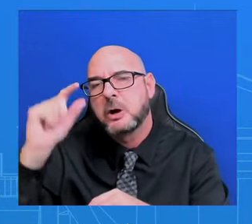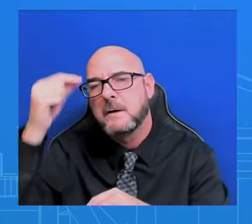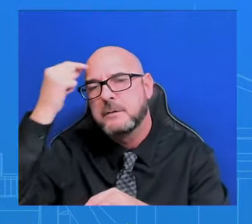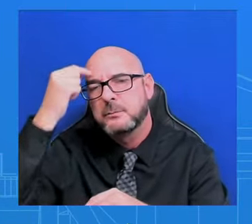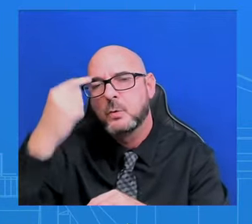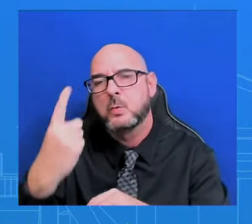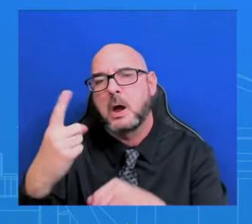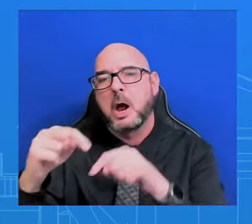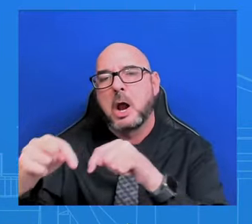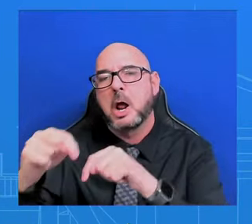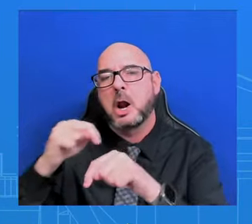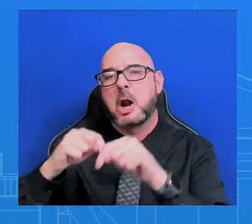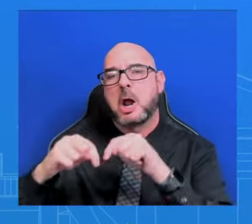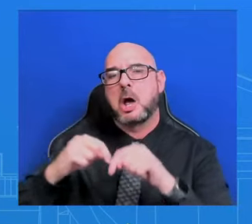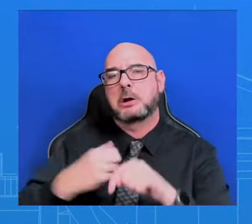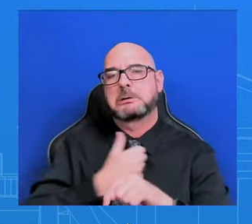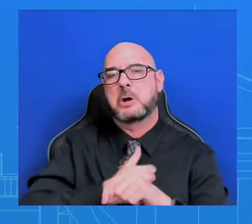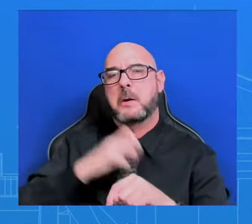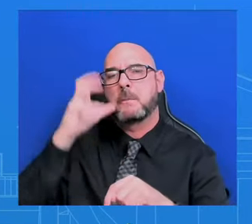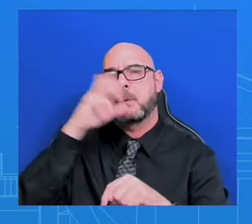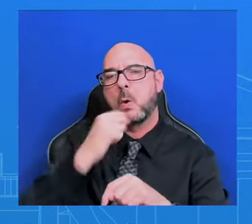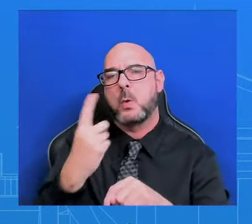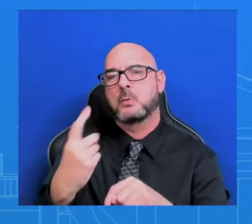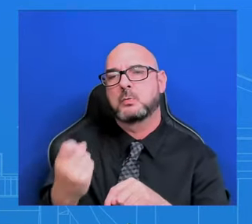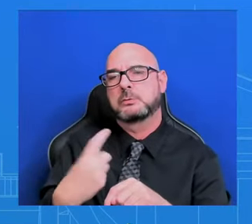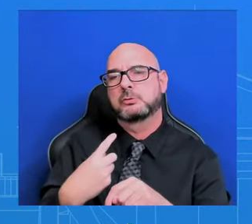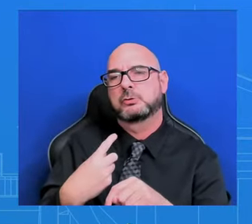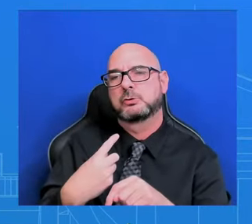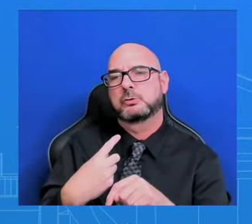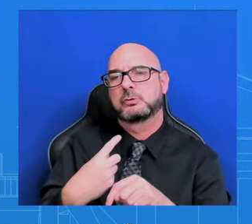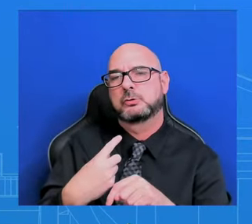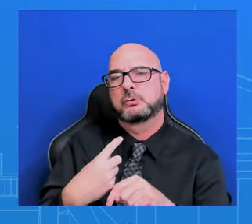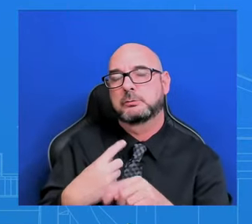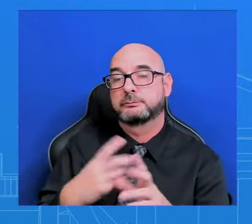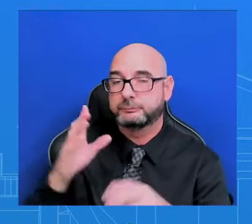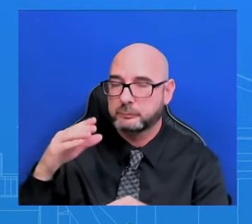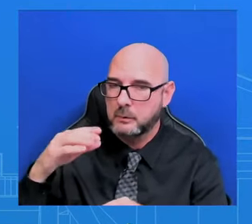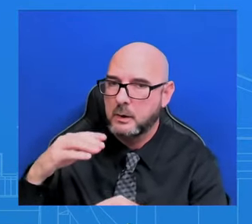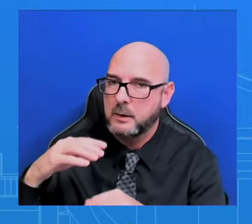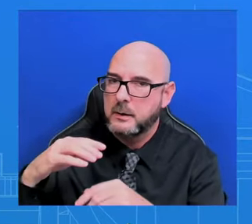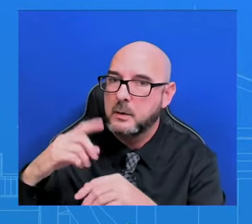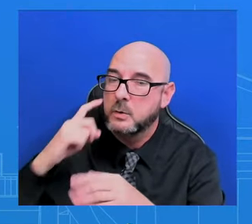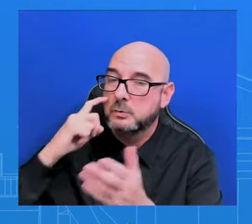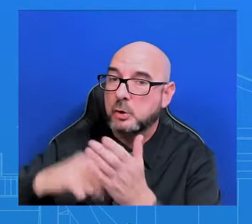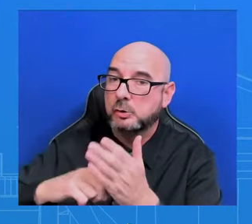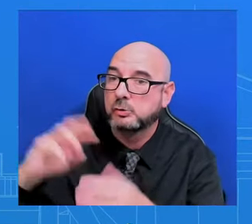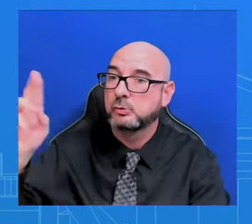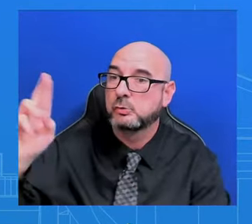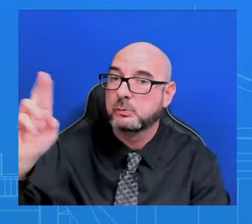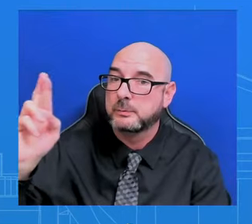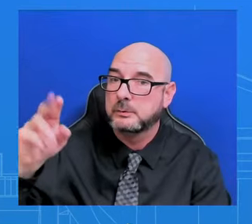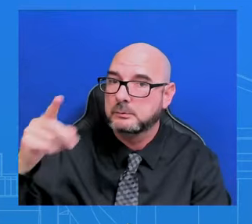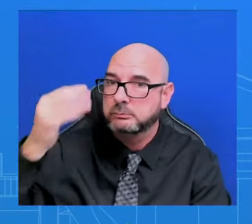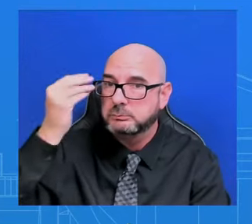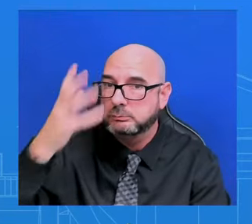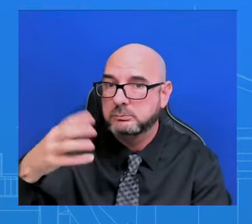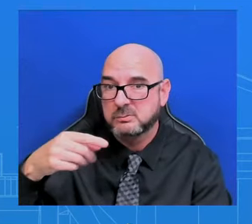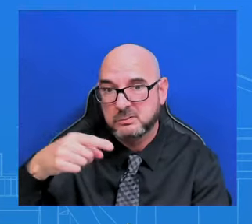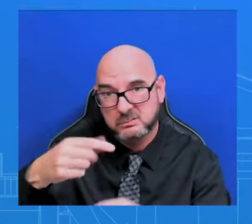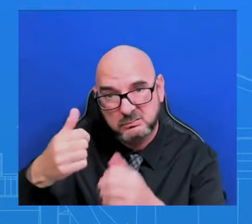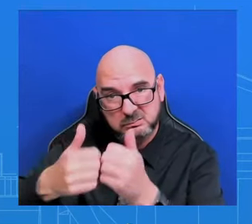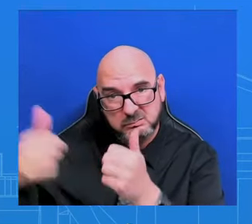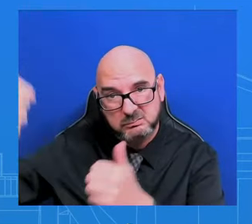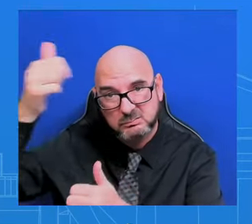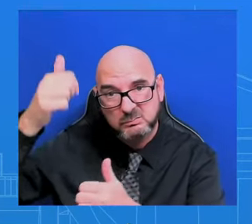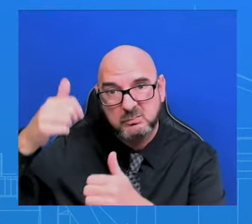That's okay. So we're seeing sort of House Republicans encourage Texas to ignore the Supreme Court ruling. Representative Clay Keaton also